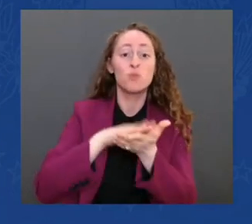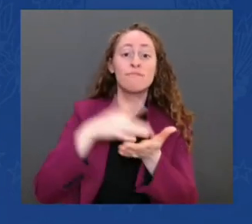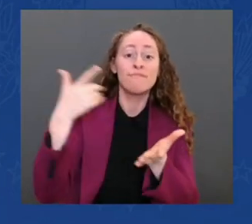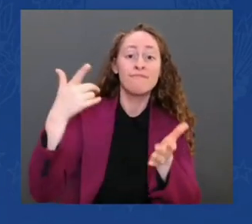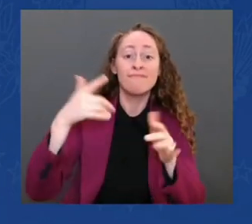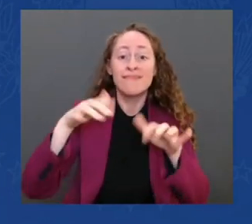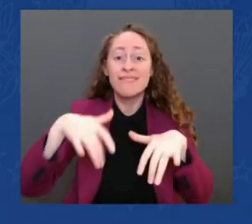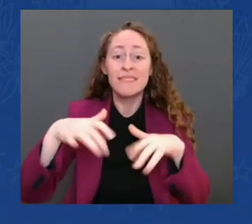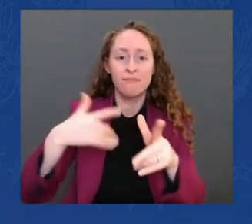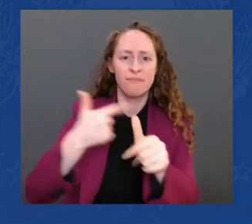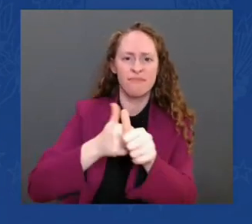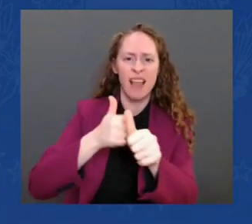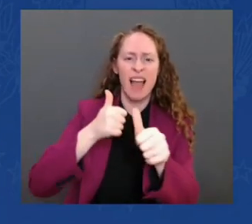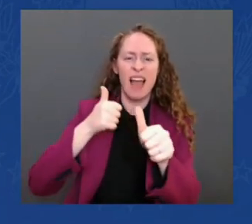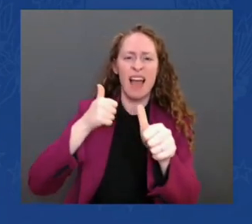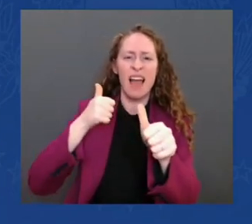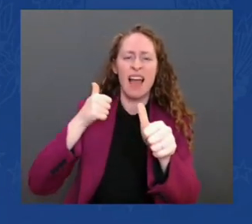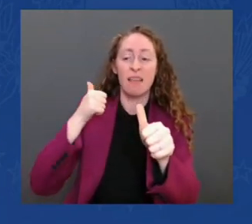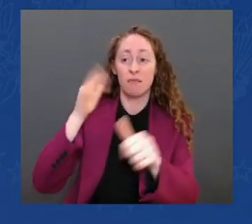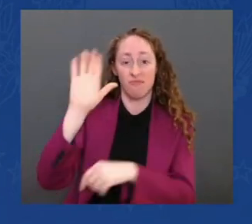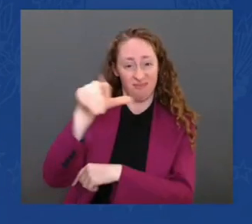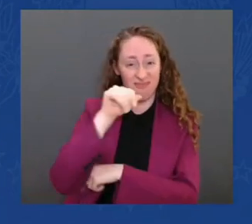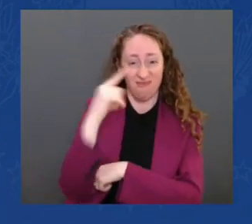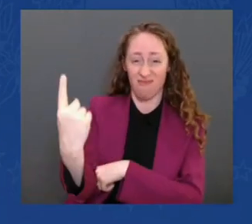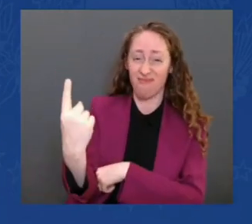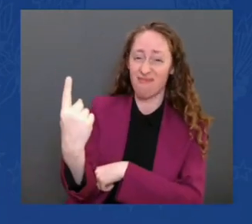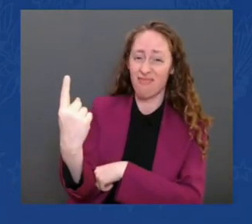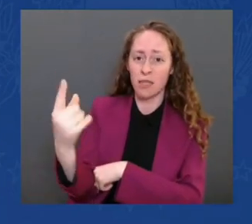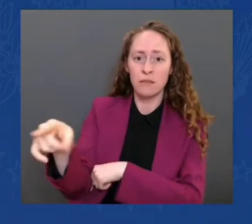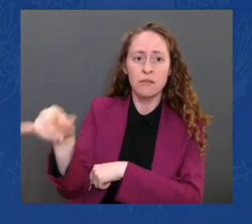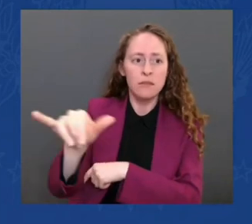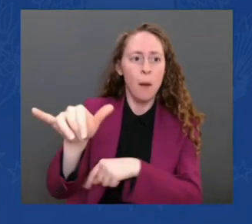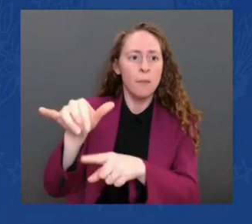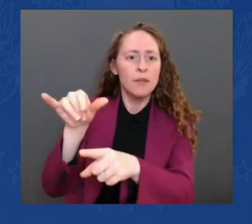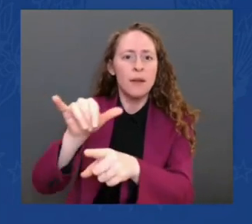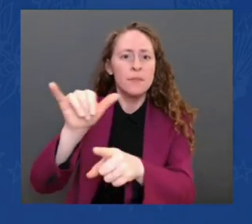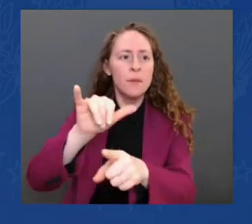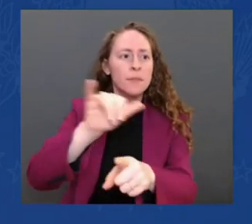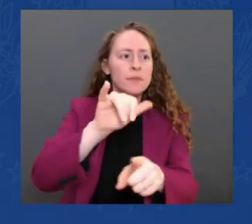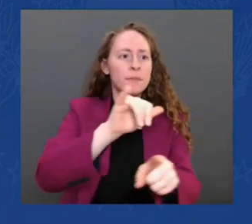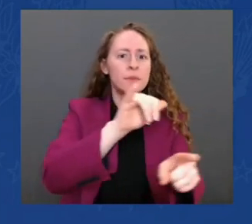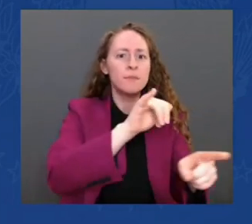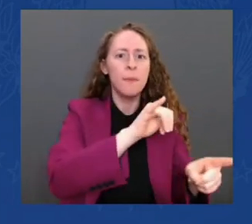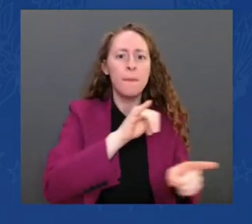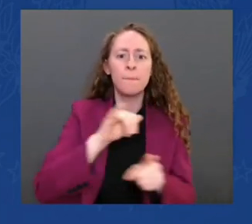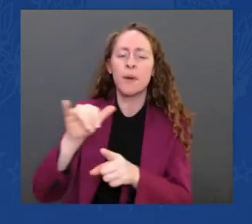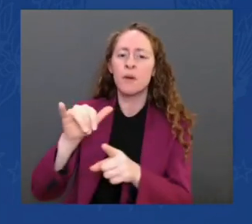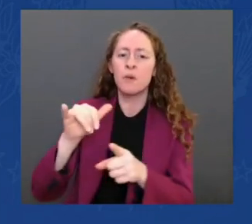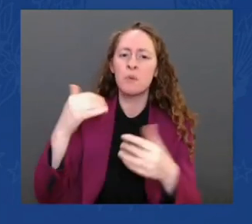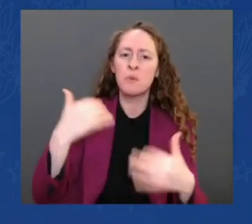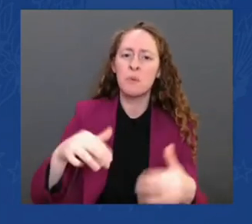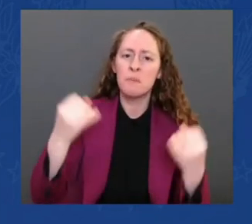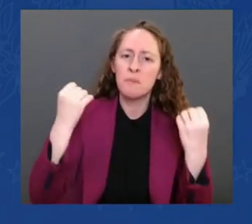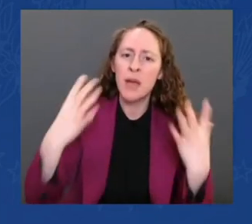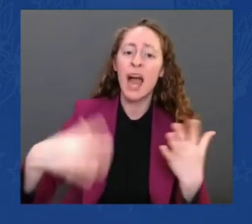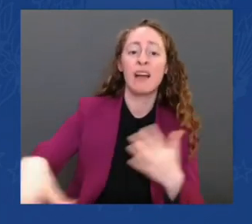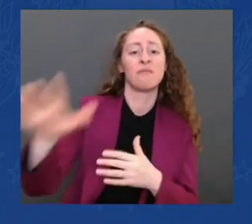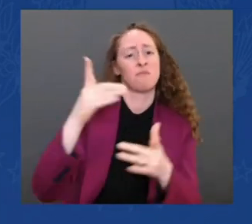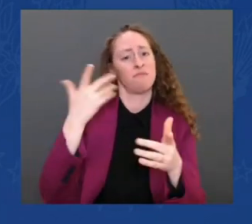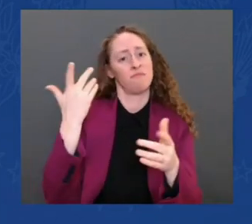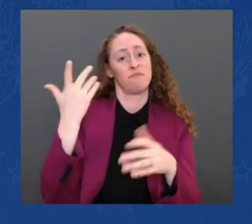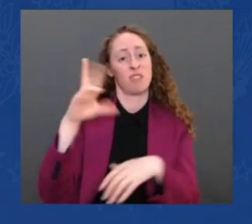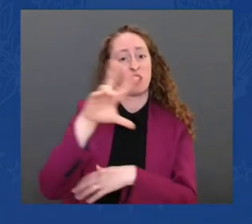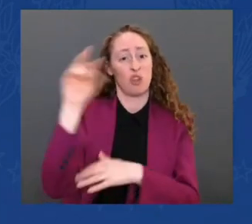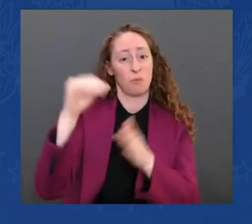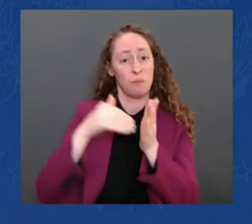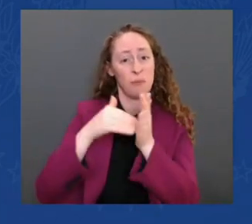Today, more than 30 million people in our country do not have access to high-speed Internet, either because they live